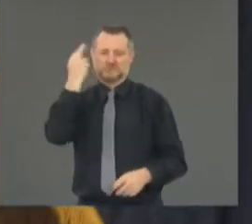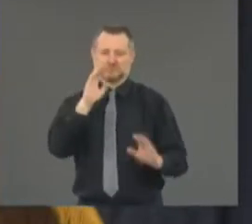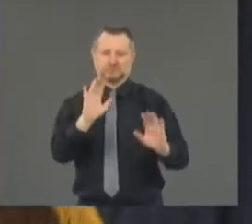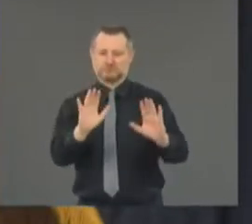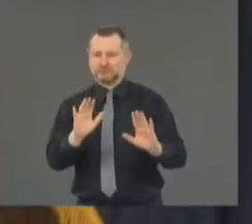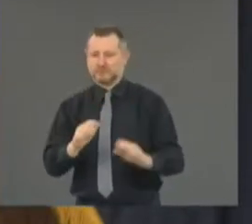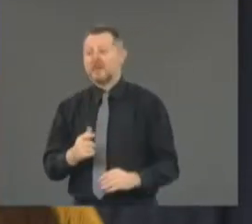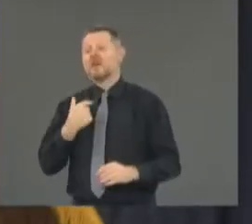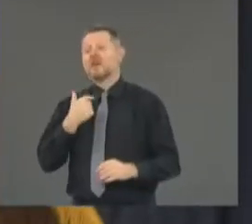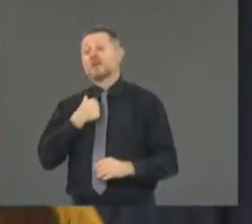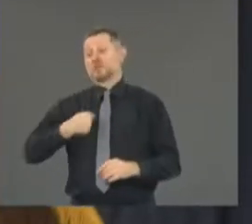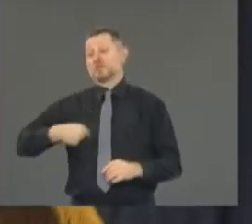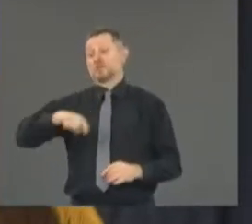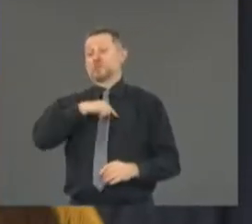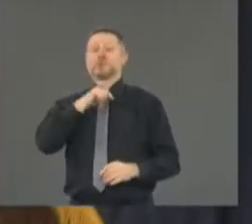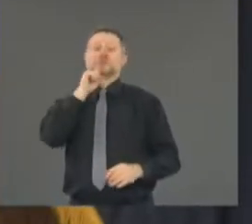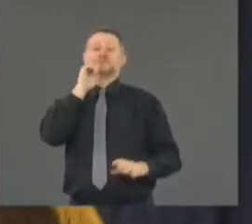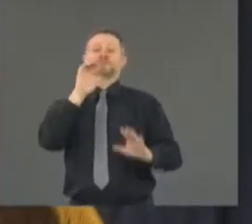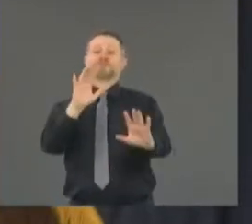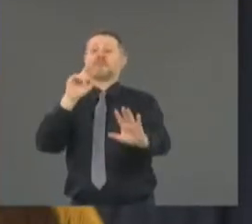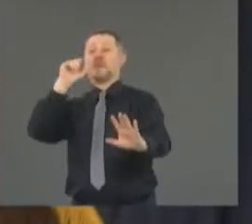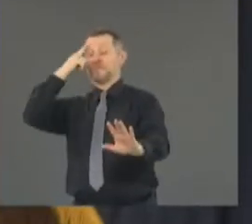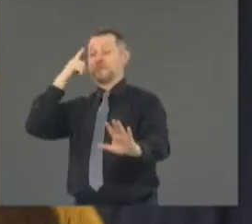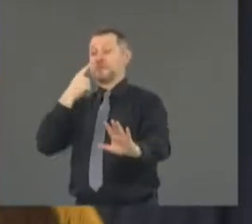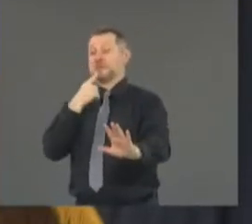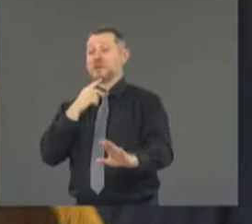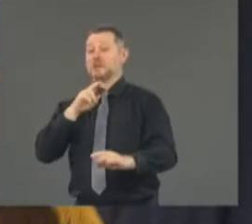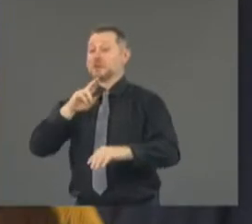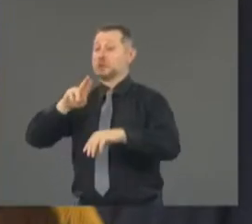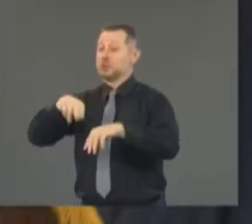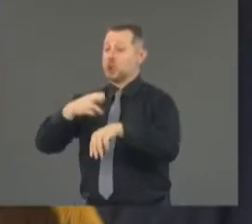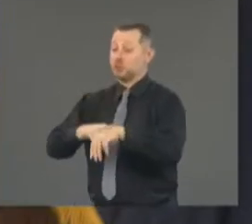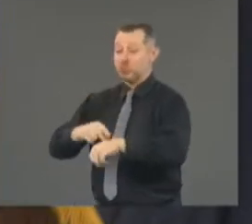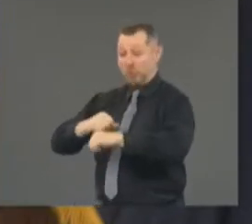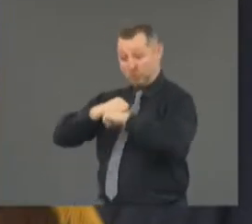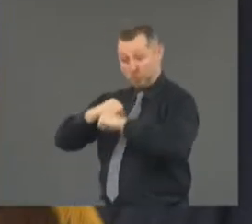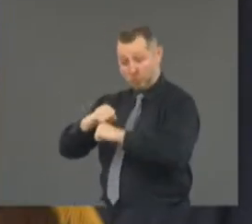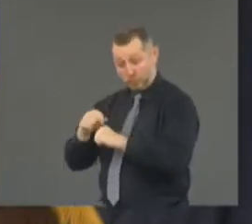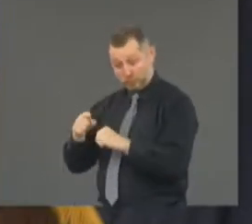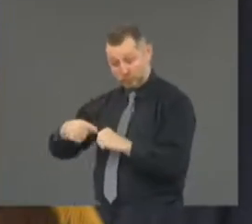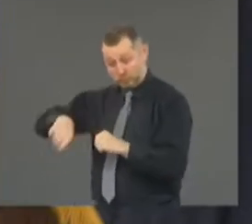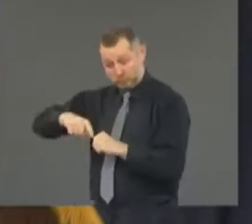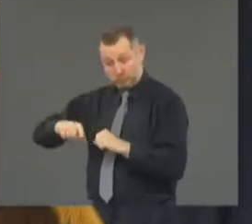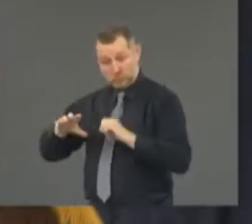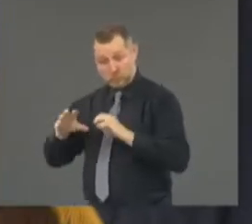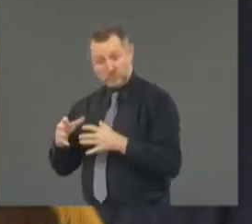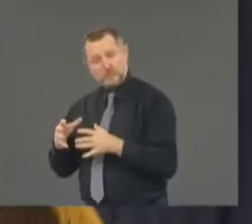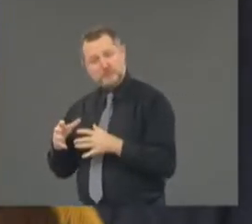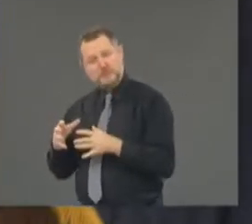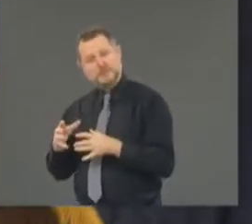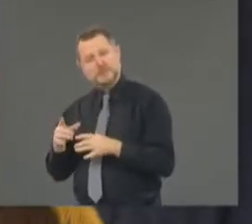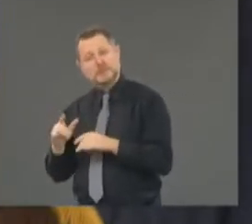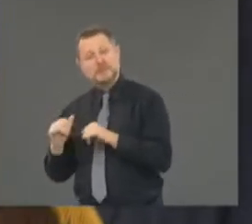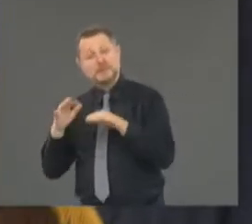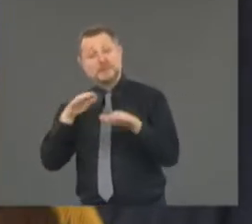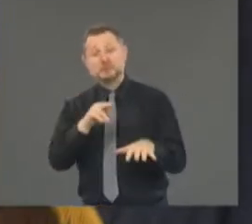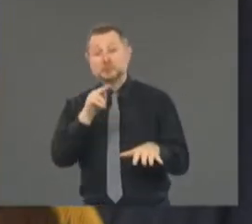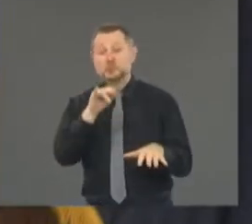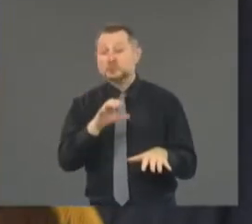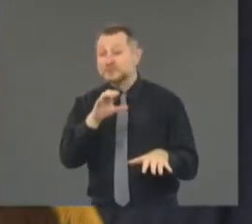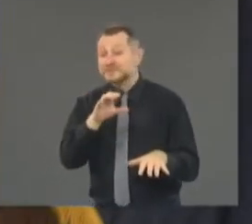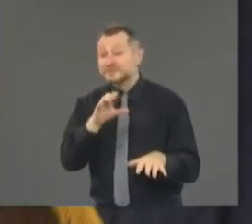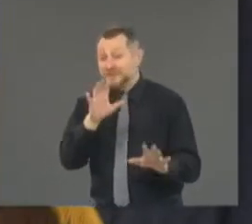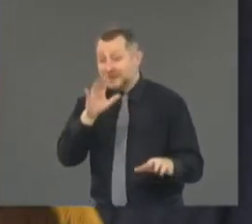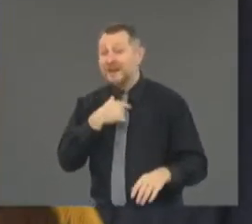the National Guard, uh, in New York City. I said yesterday that,